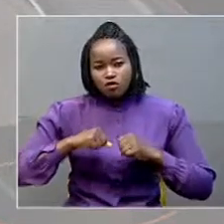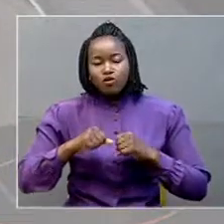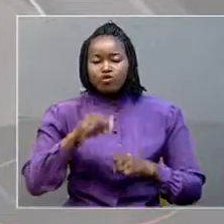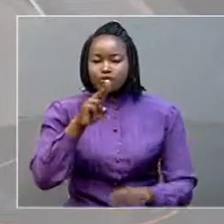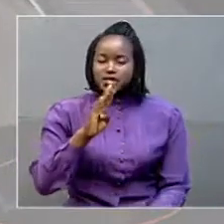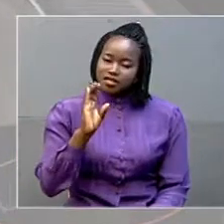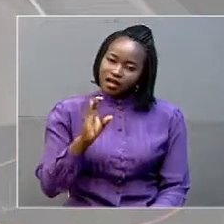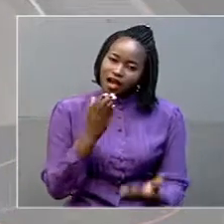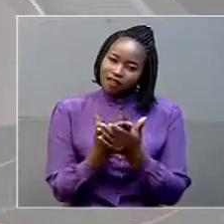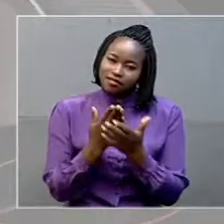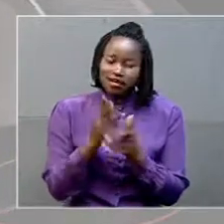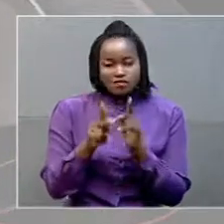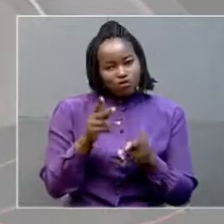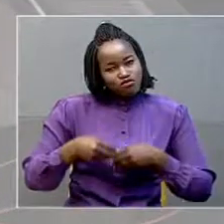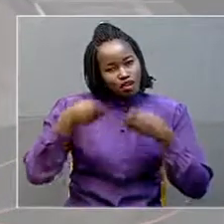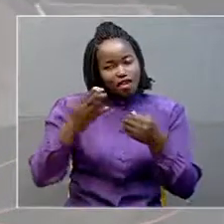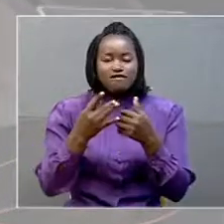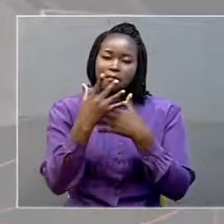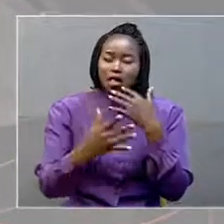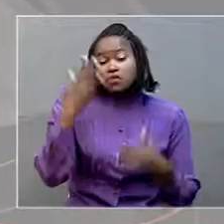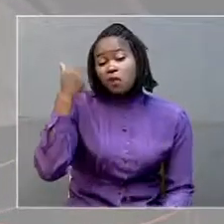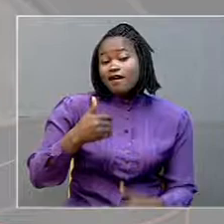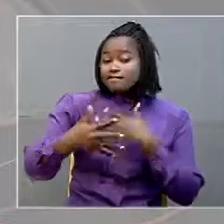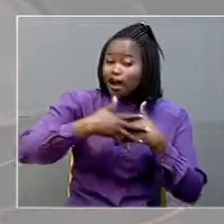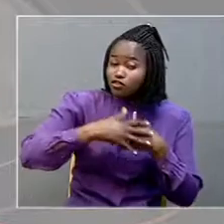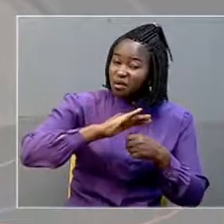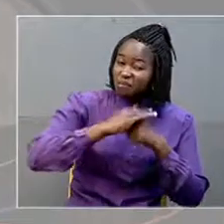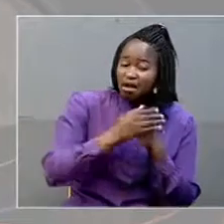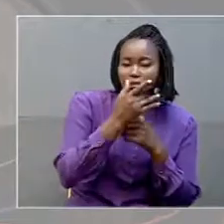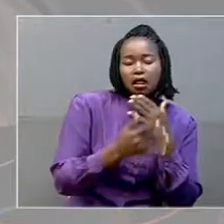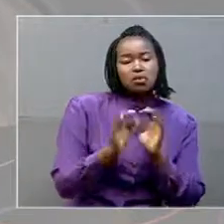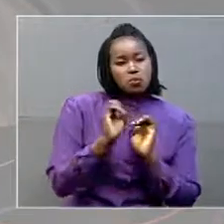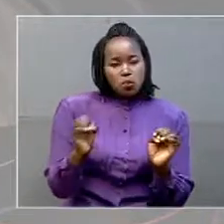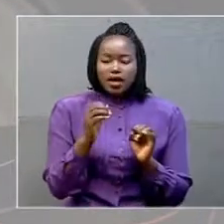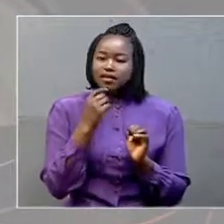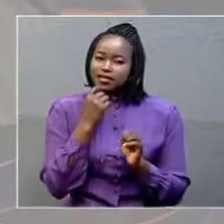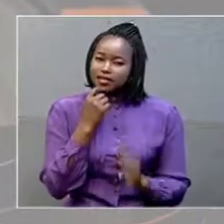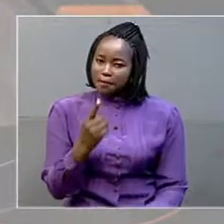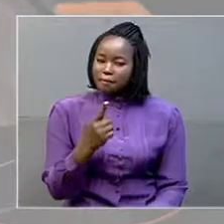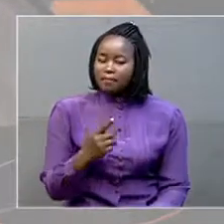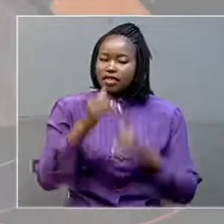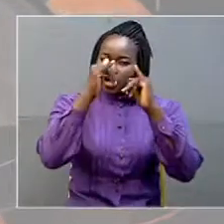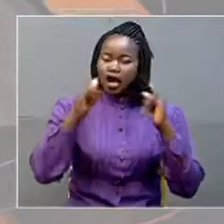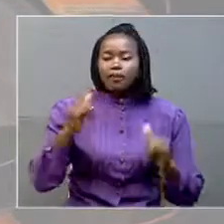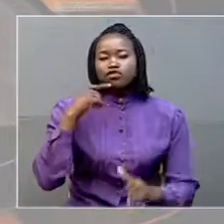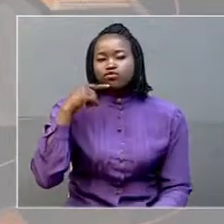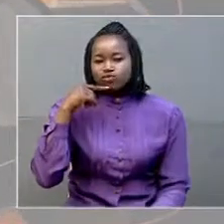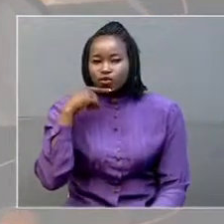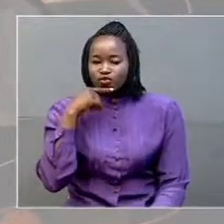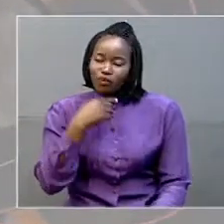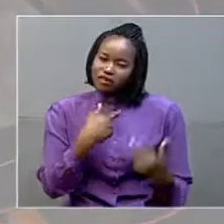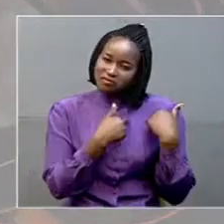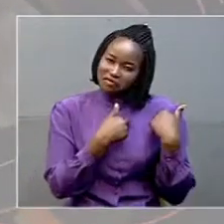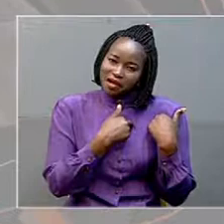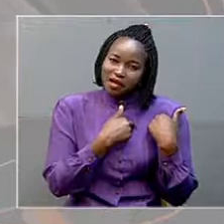donate blood since it cannot be manufactured. Agaba said that the camp is social corporate responsibility of UBC where it